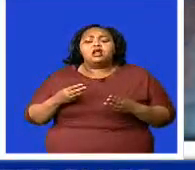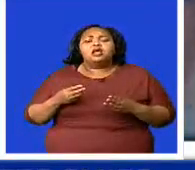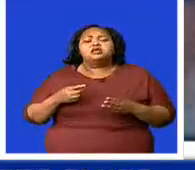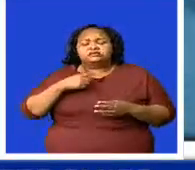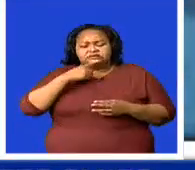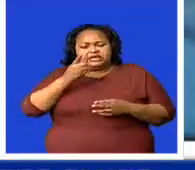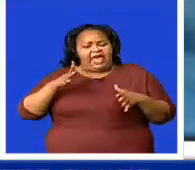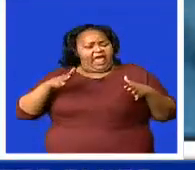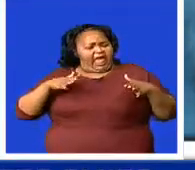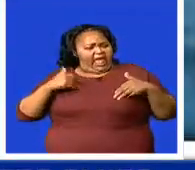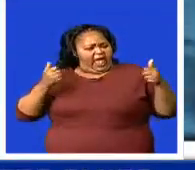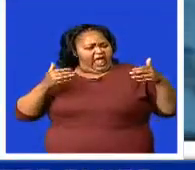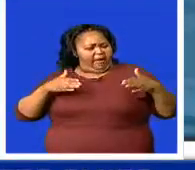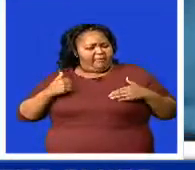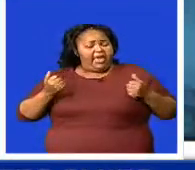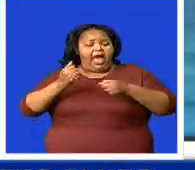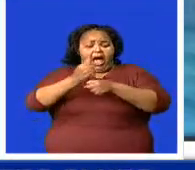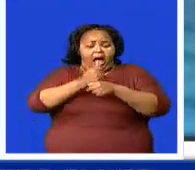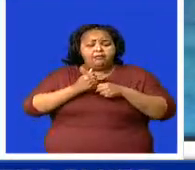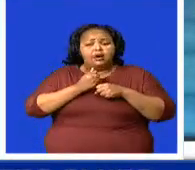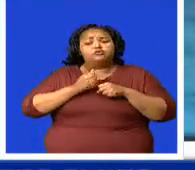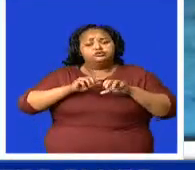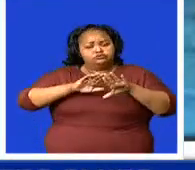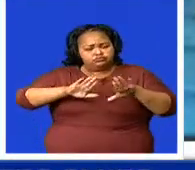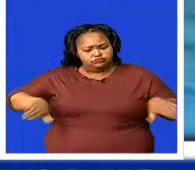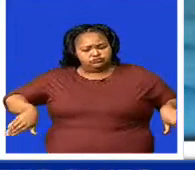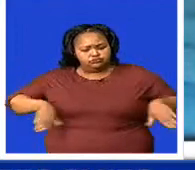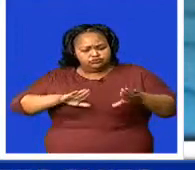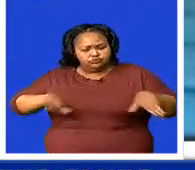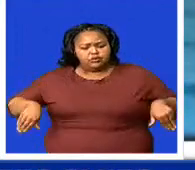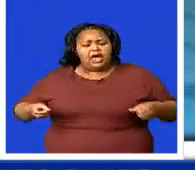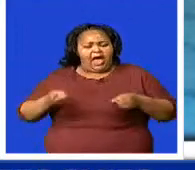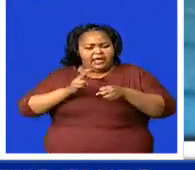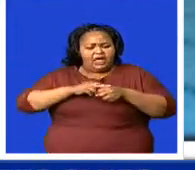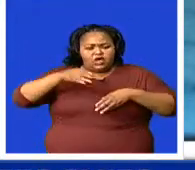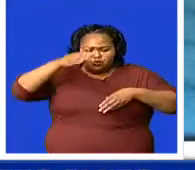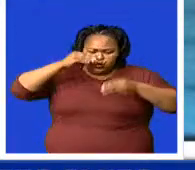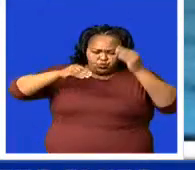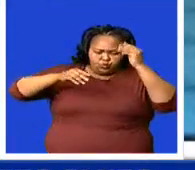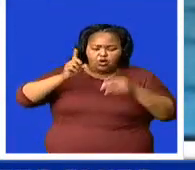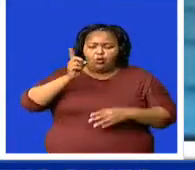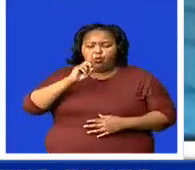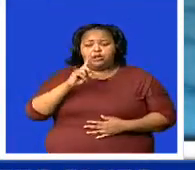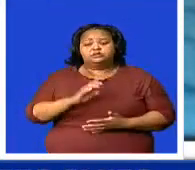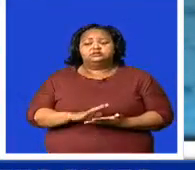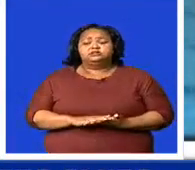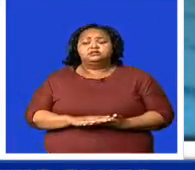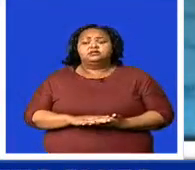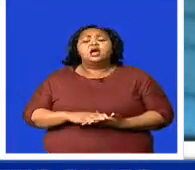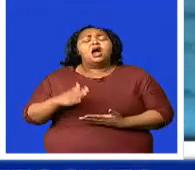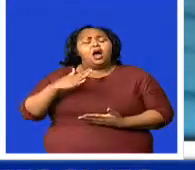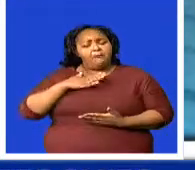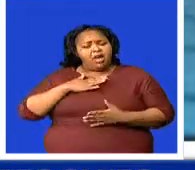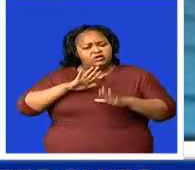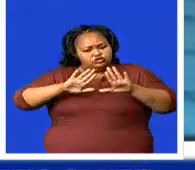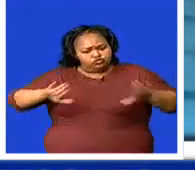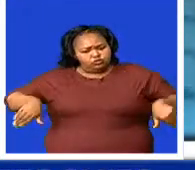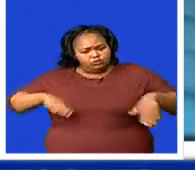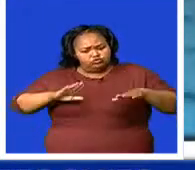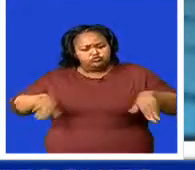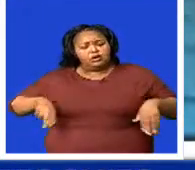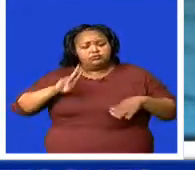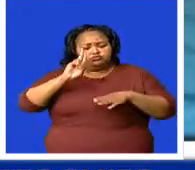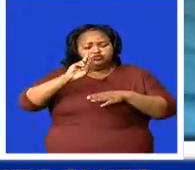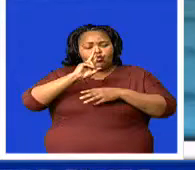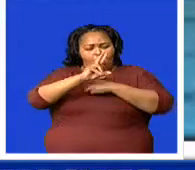as they have started playing the sport. I've been swimming for two years and our coach, Coach